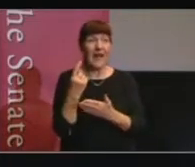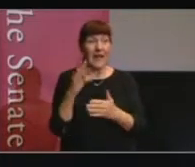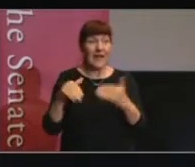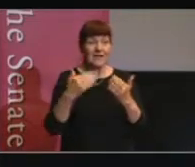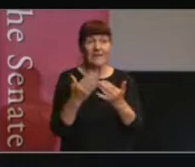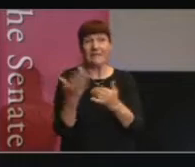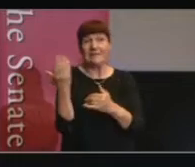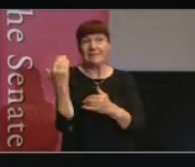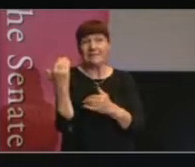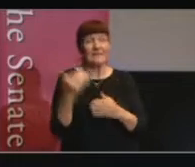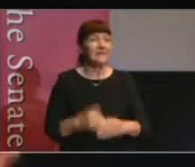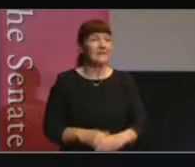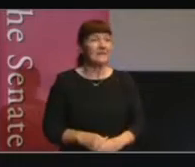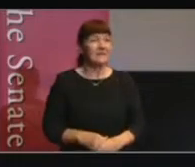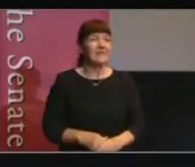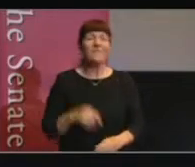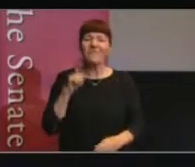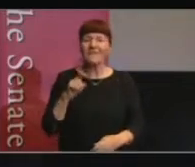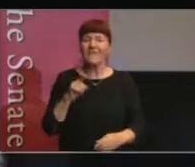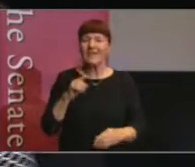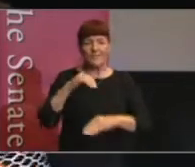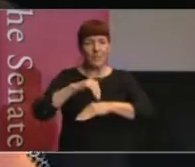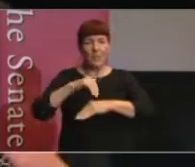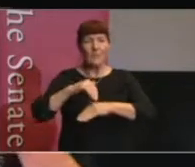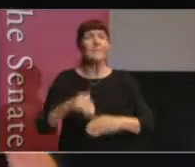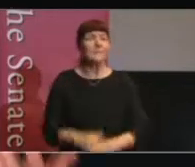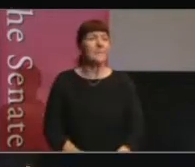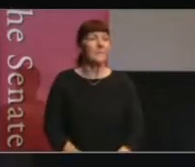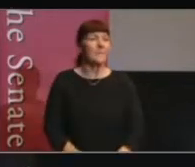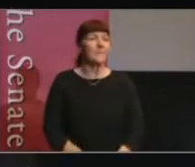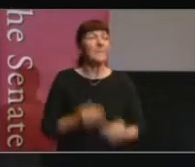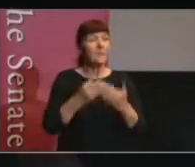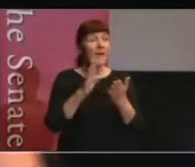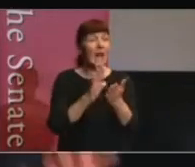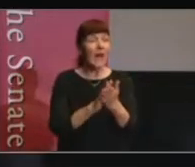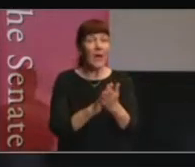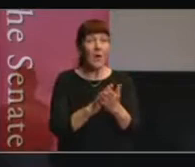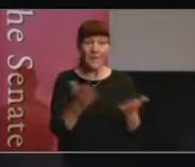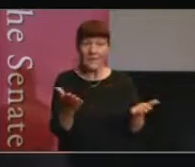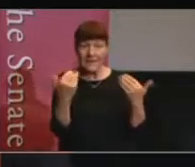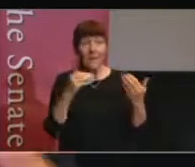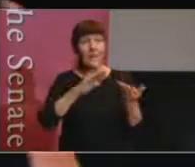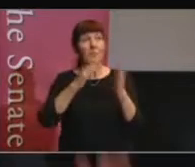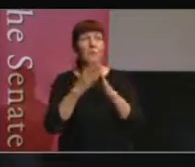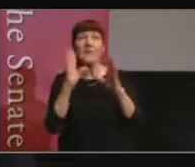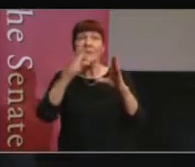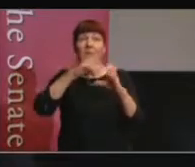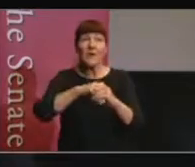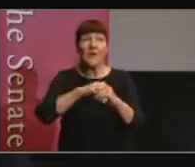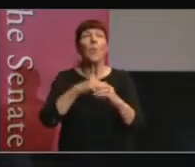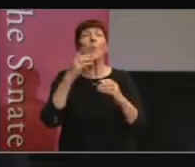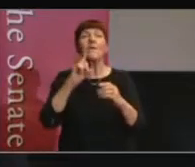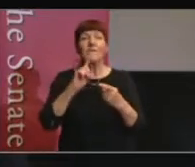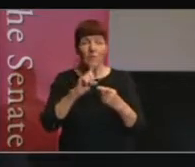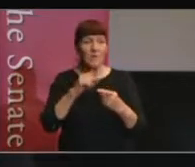recently. So that is an issue. How can we get the community to participate? We have to explain what the